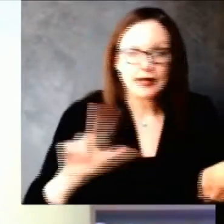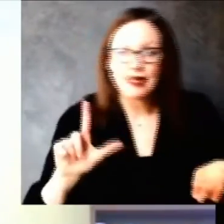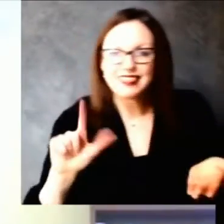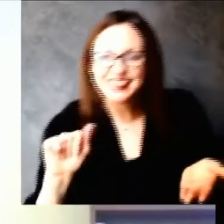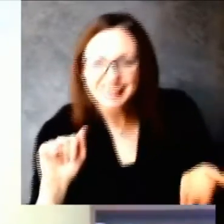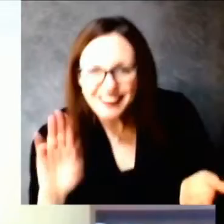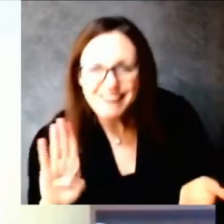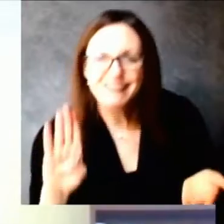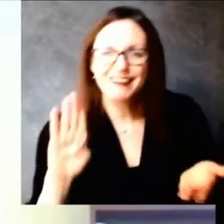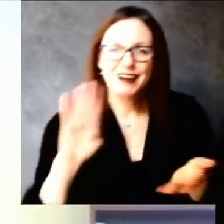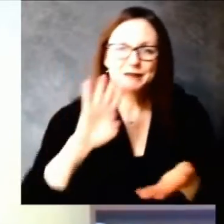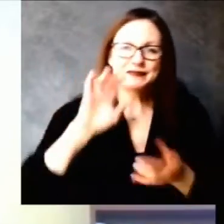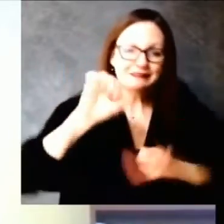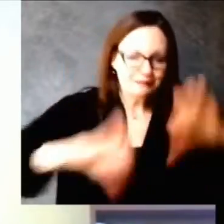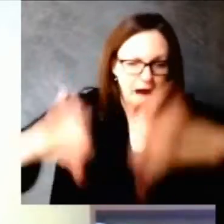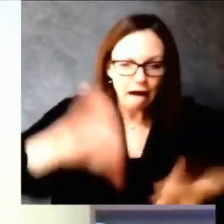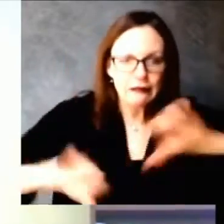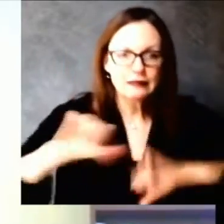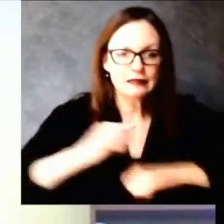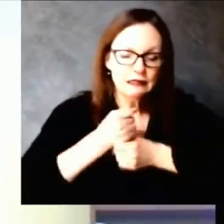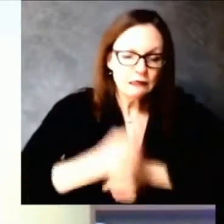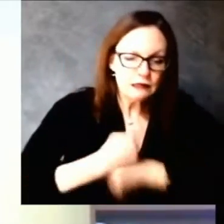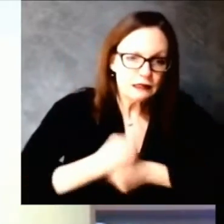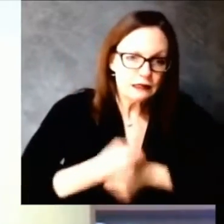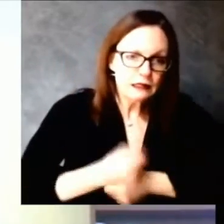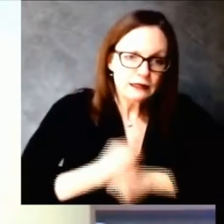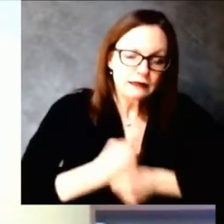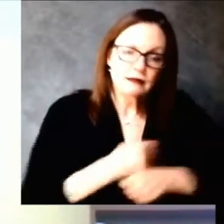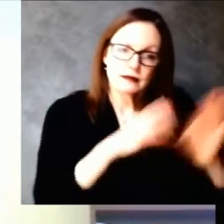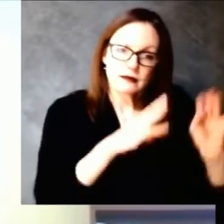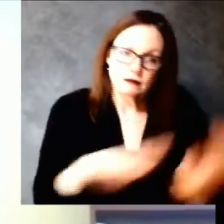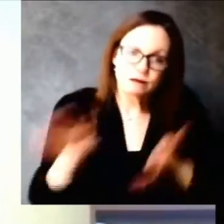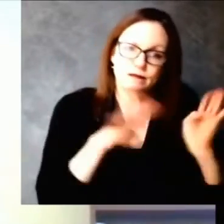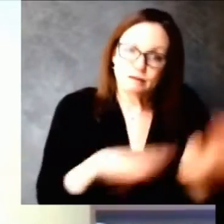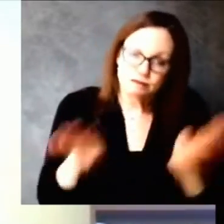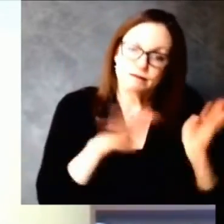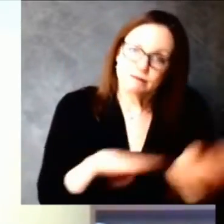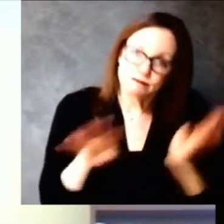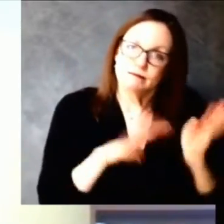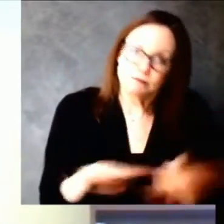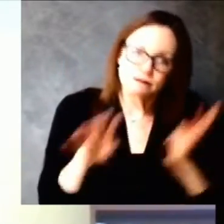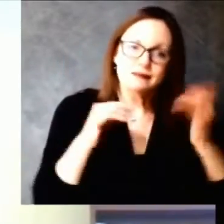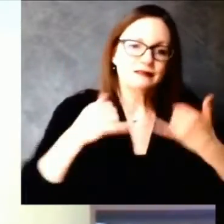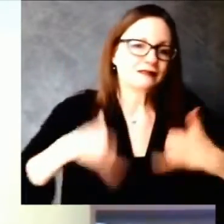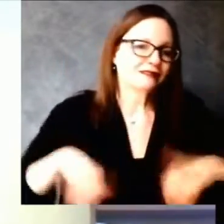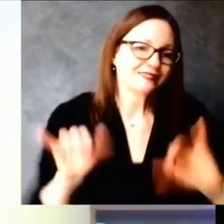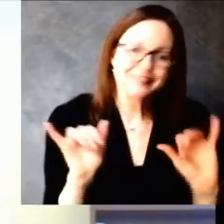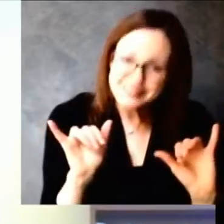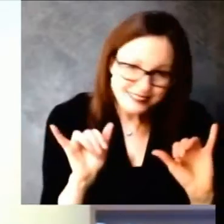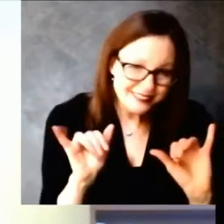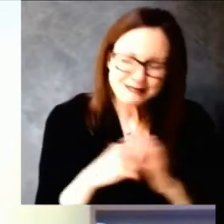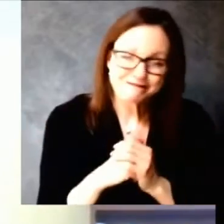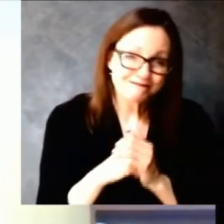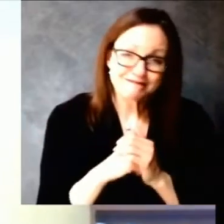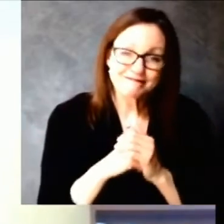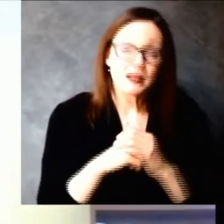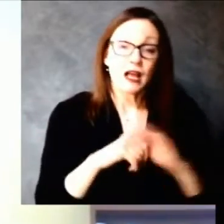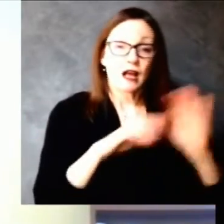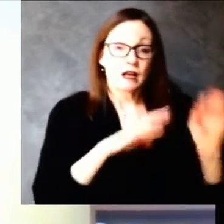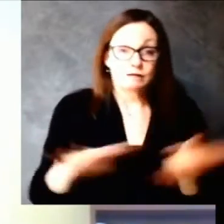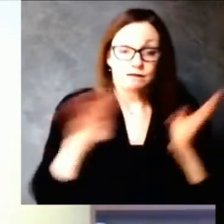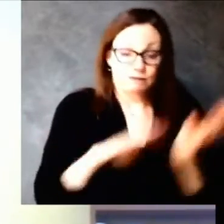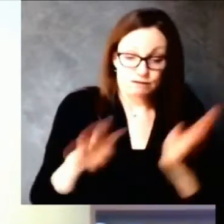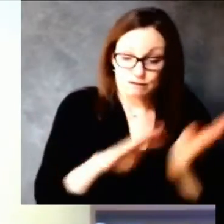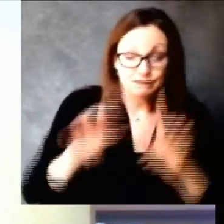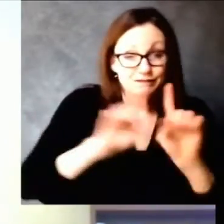uh drug administration the food and drug administration um and that will be considered later this month so we're